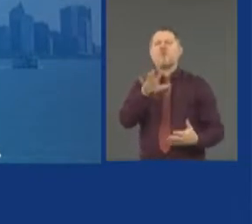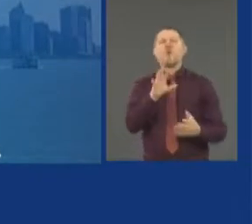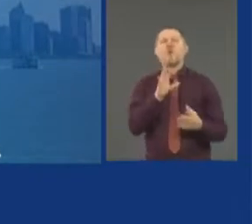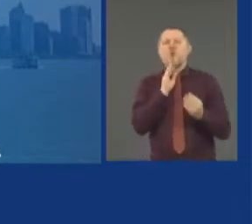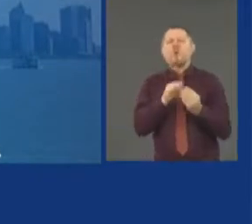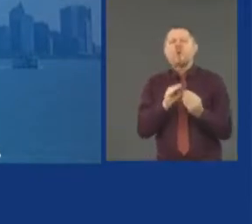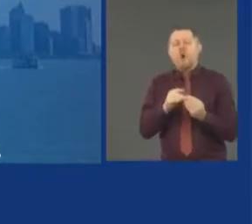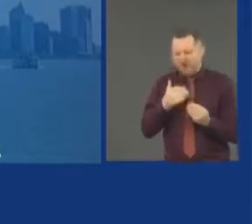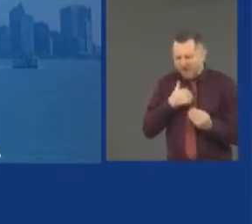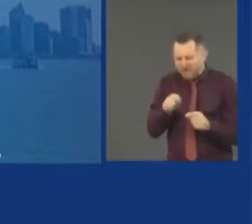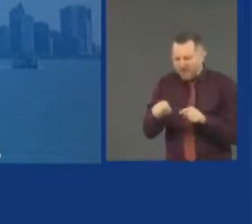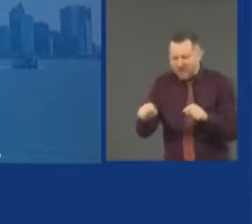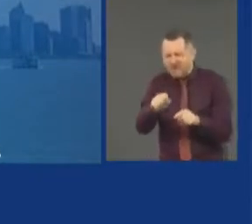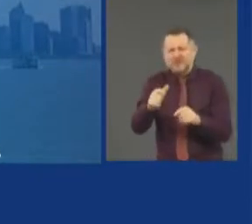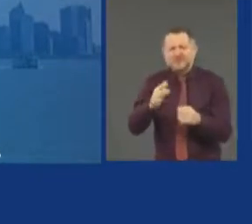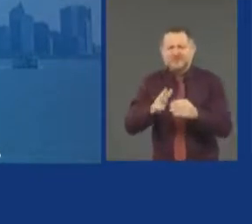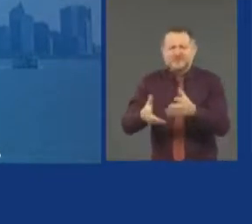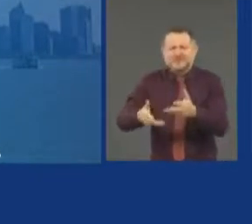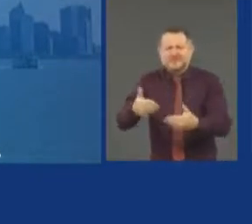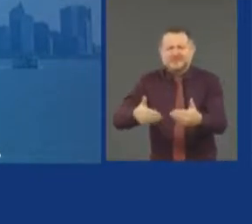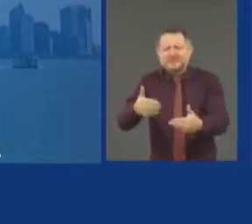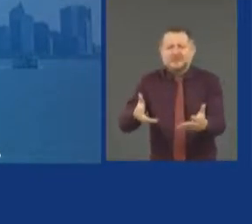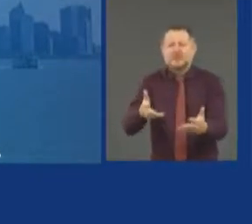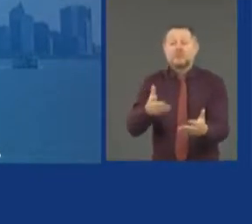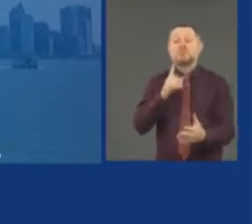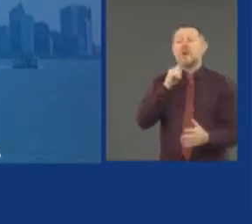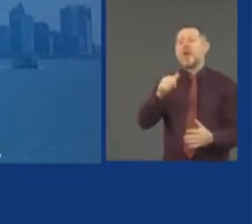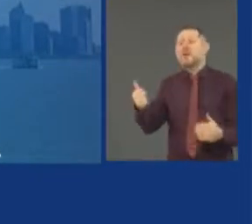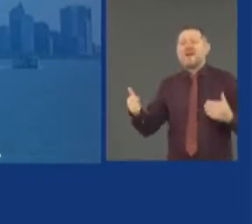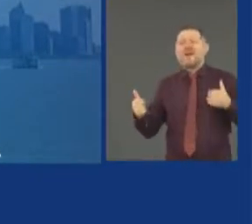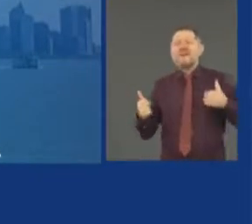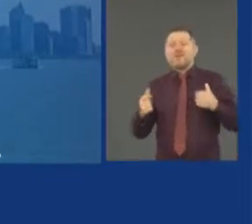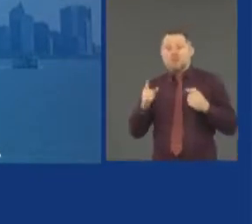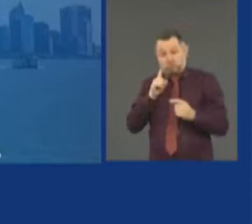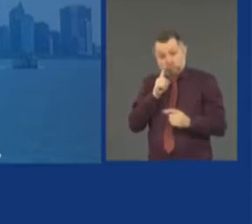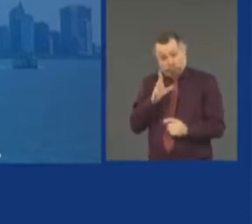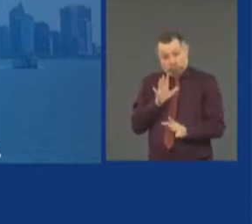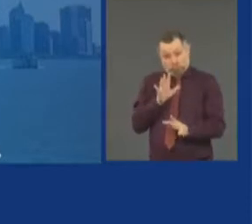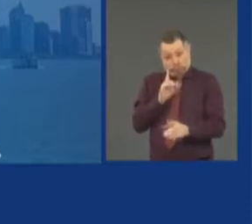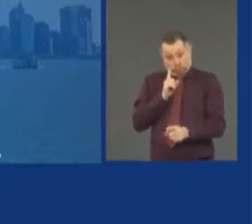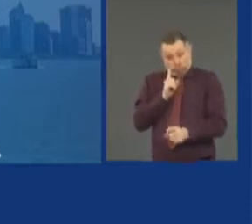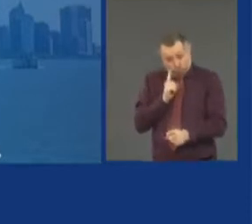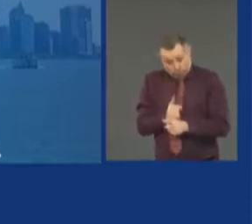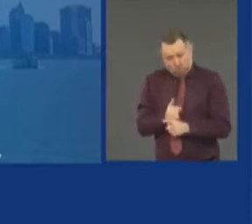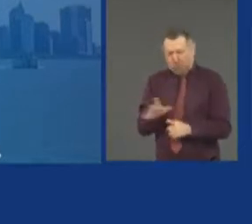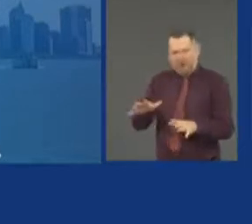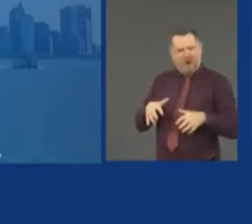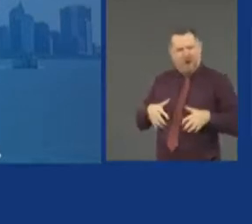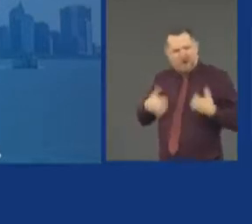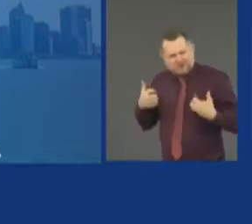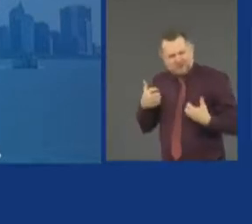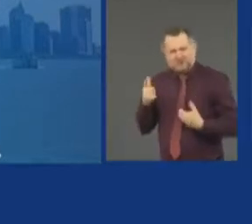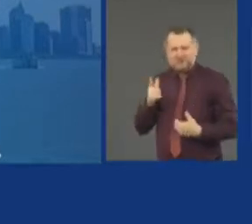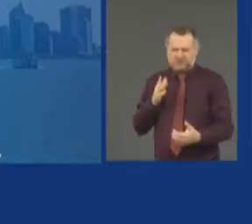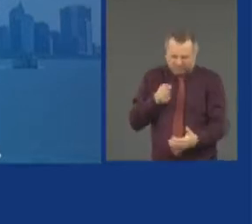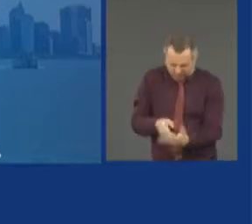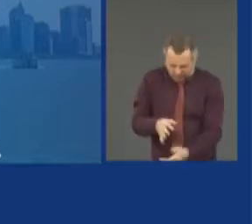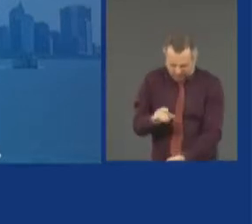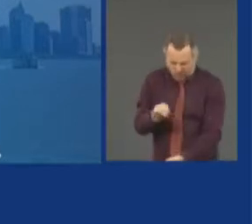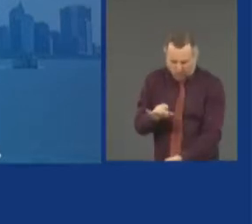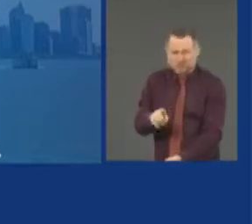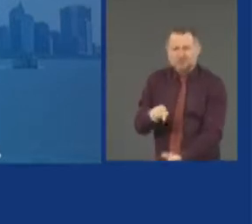Address the righteous outrage at Mr. Floyd's murder. Yes. With a real